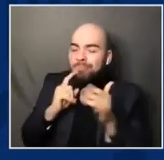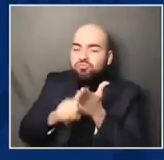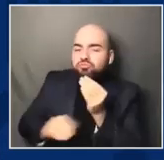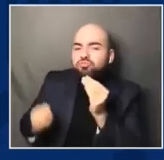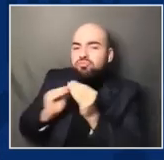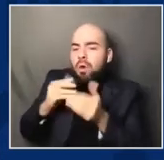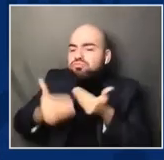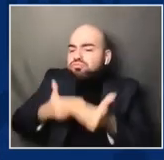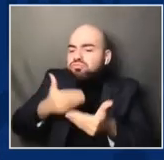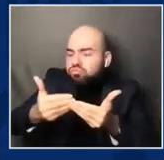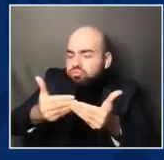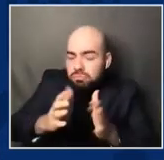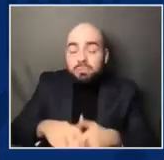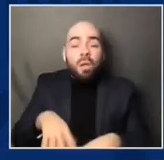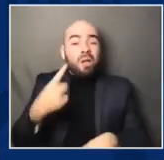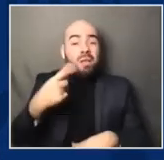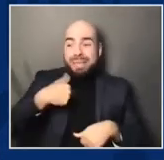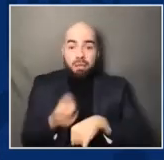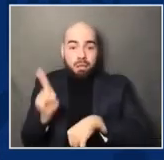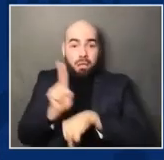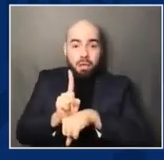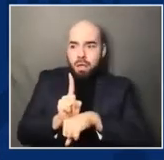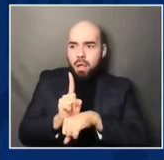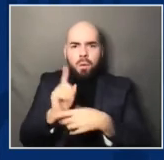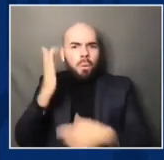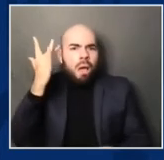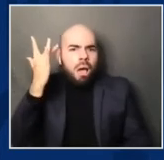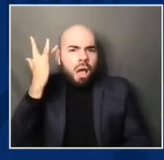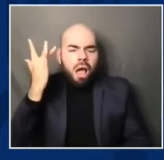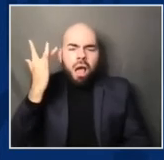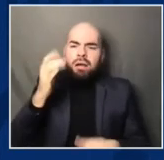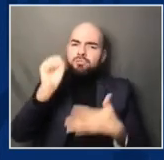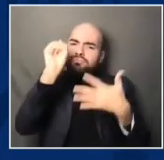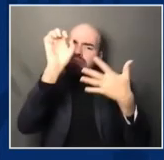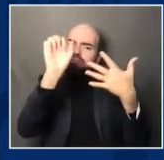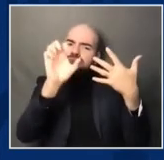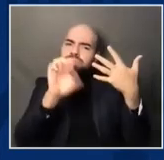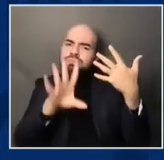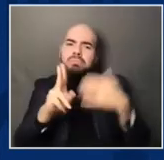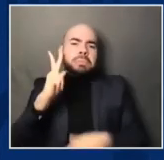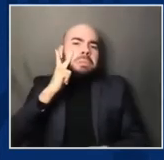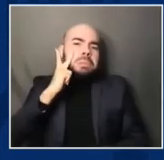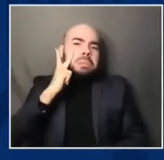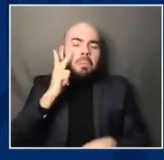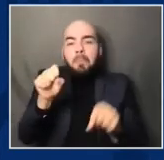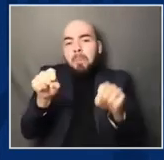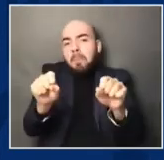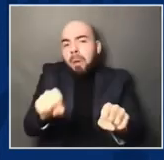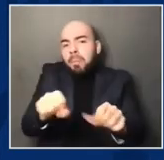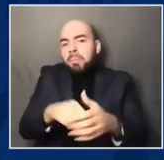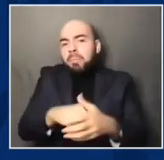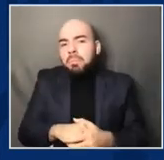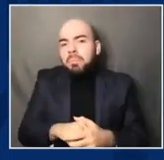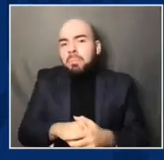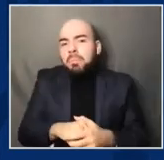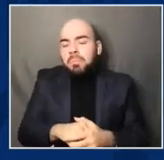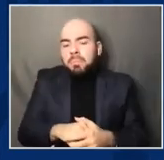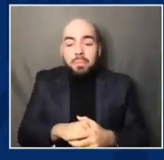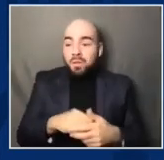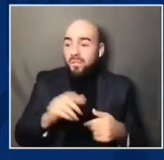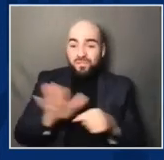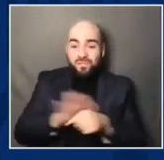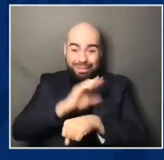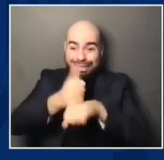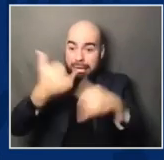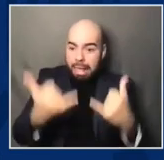expect to do and hope can be done, some of it, between now and the time we were sworn in. But so the purpose